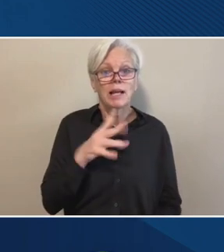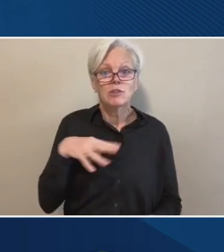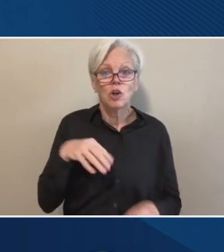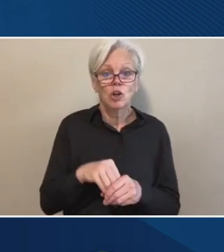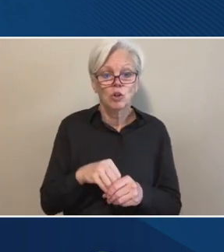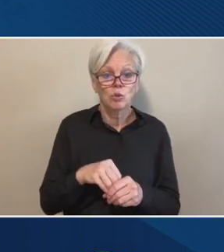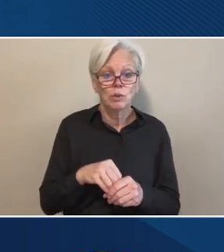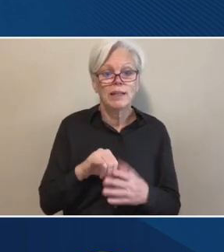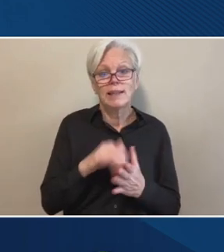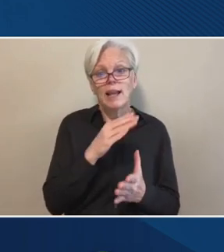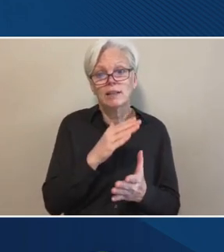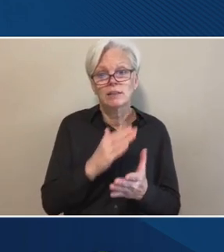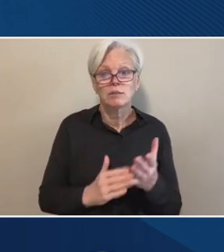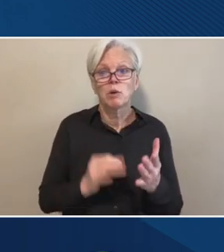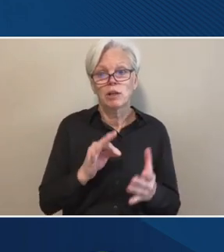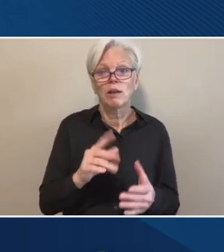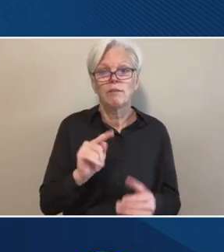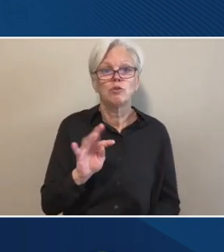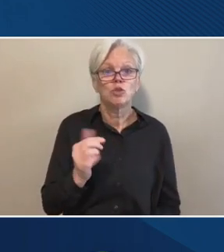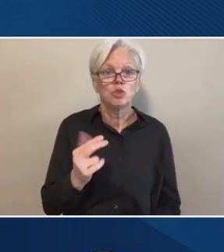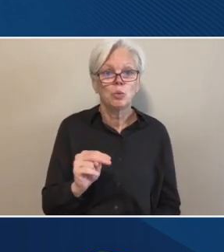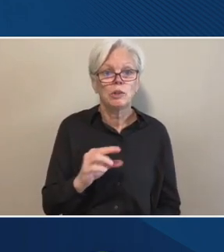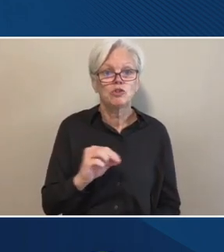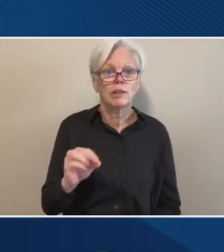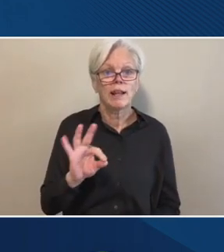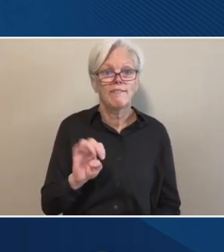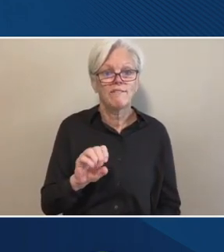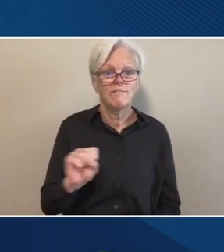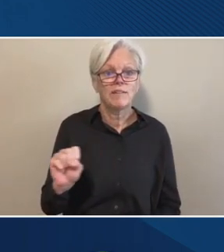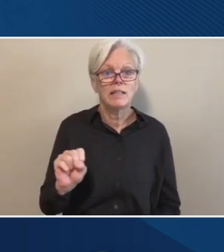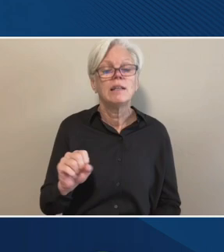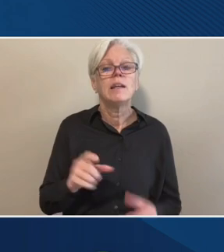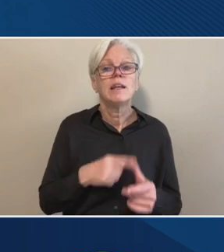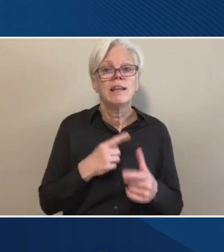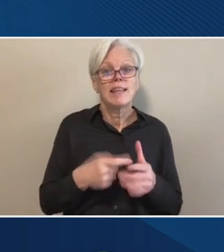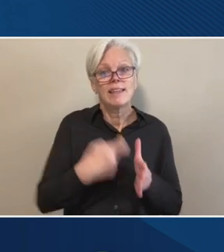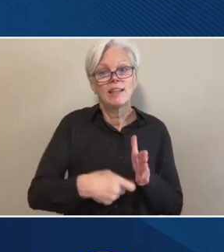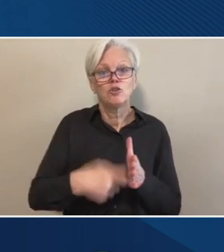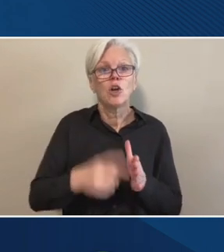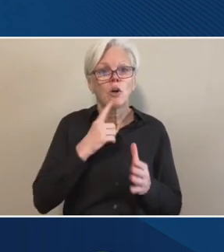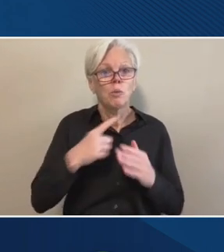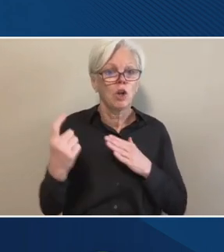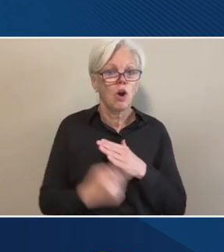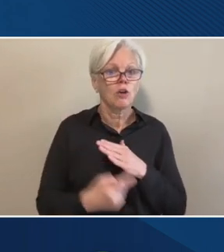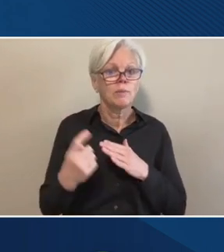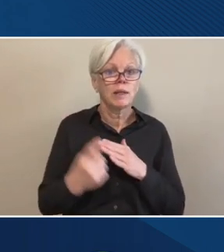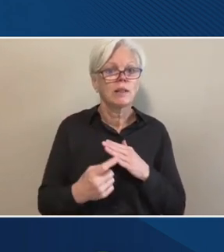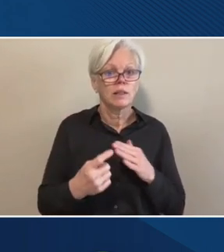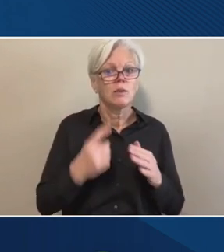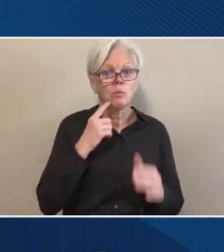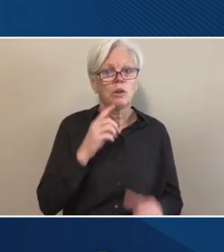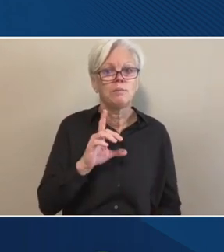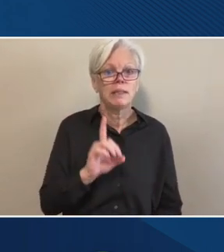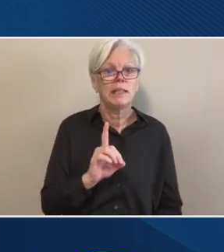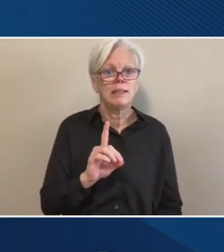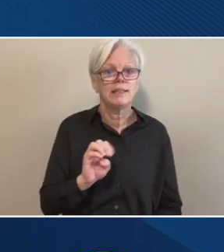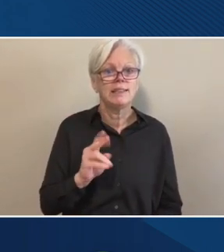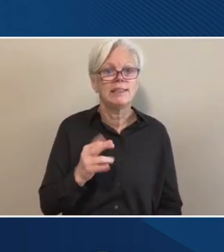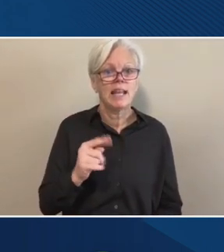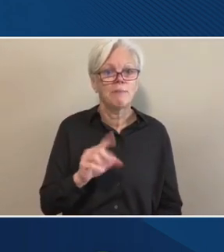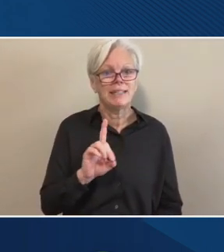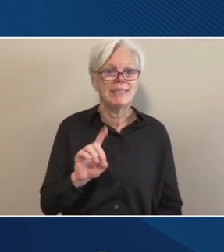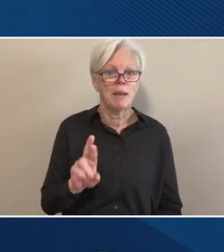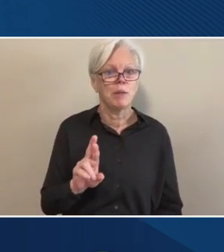part of tuition and fees, then they're on that, those, those charges would be automatically, uh, debited and the title four funds would be,